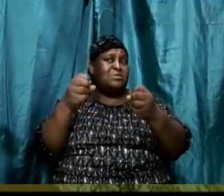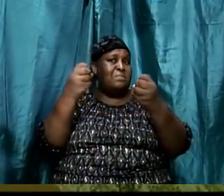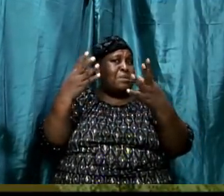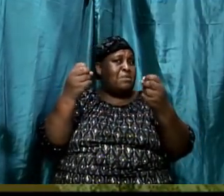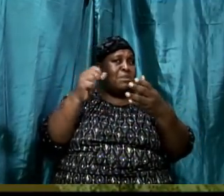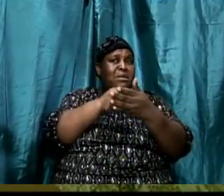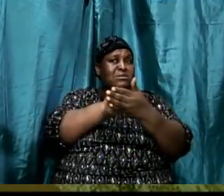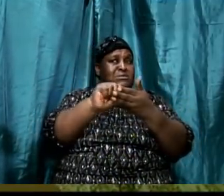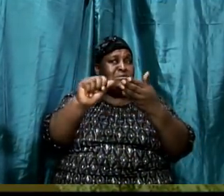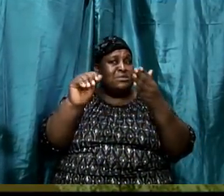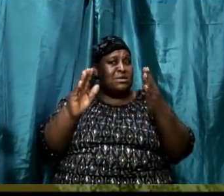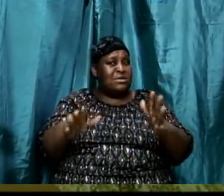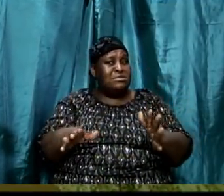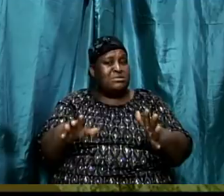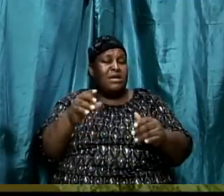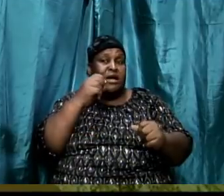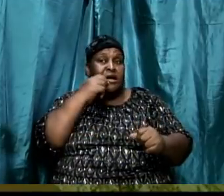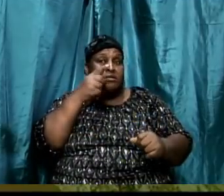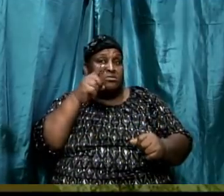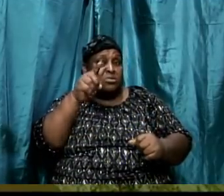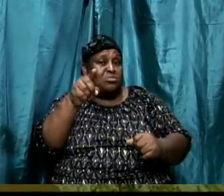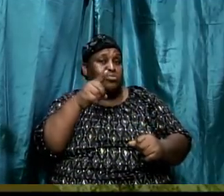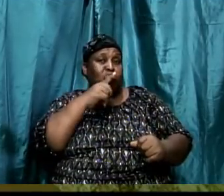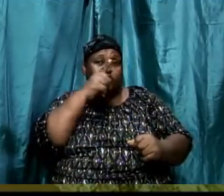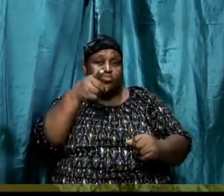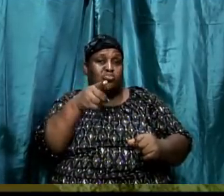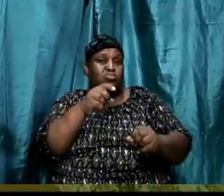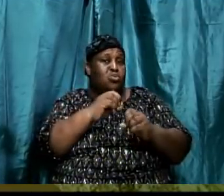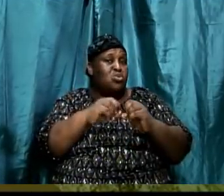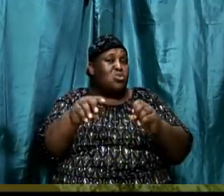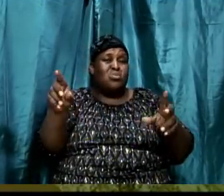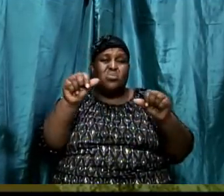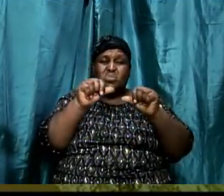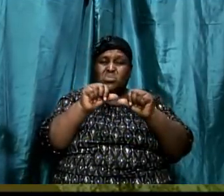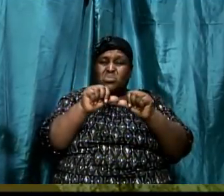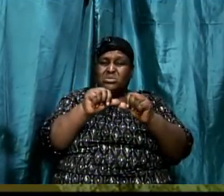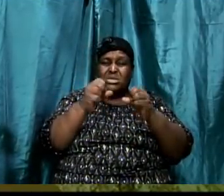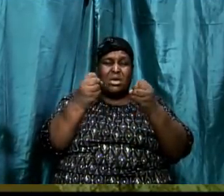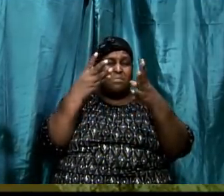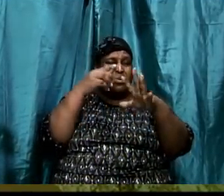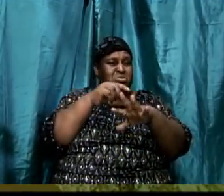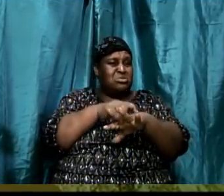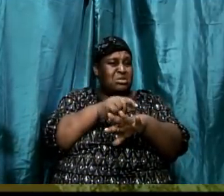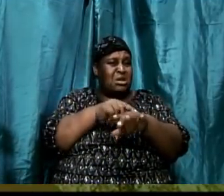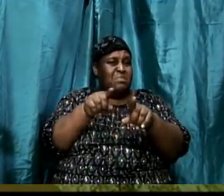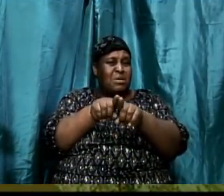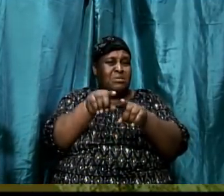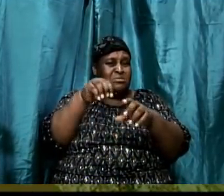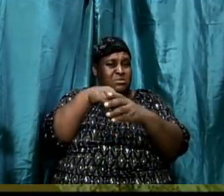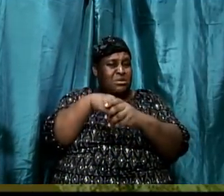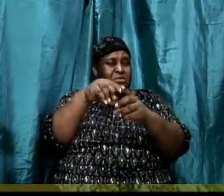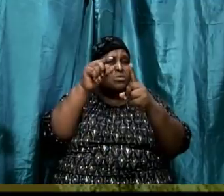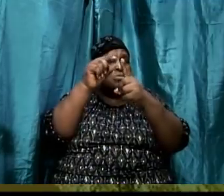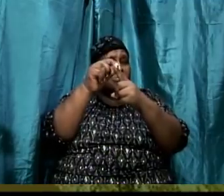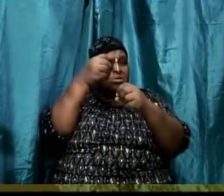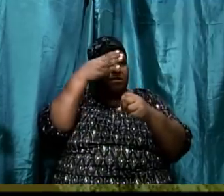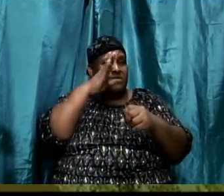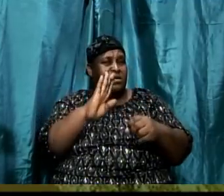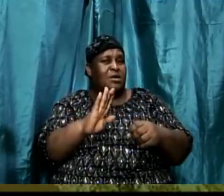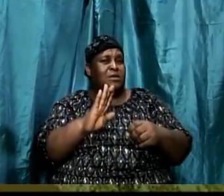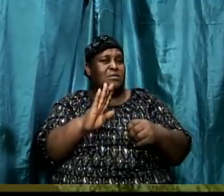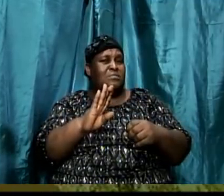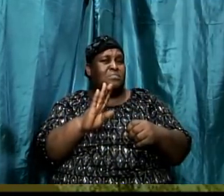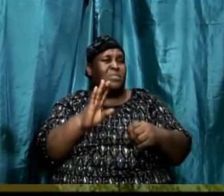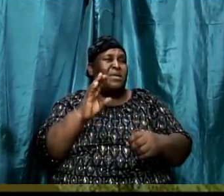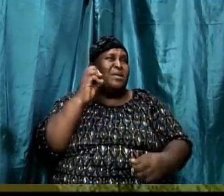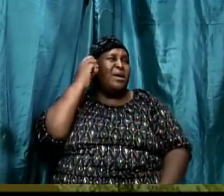and they tell you that the truth is they don't spend as much time as they should in the Word. And I wonder a lot